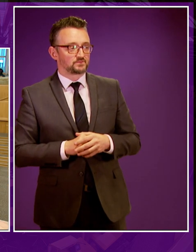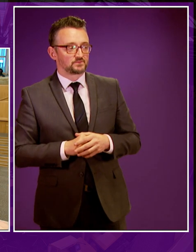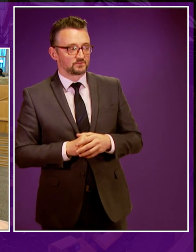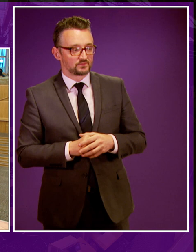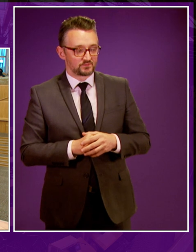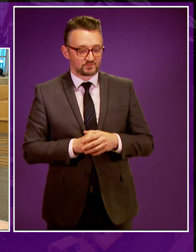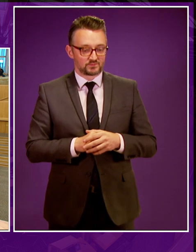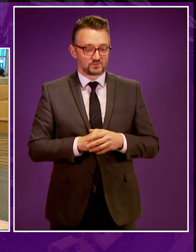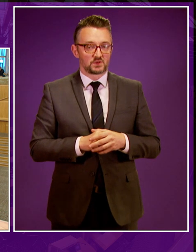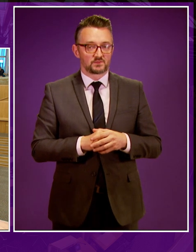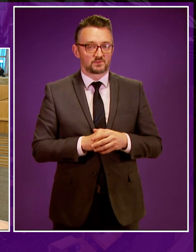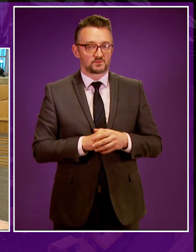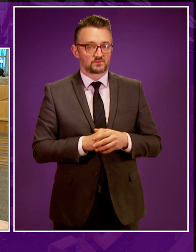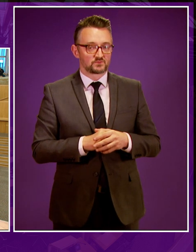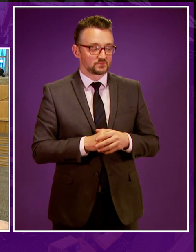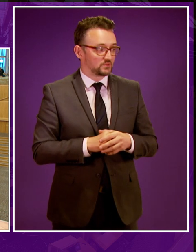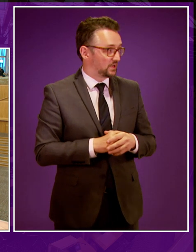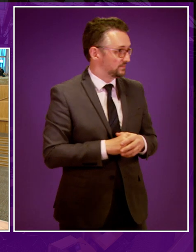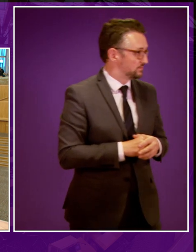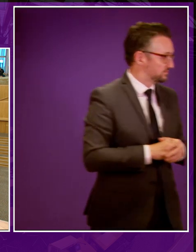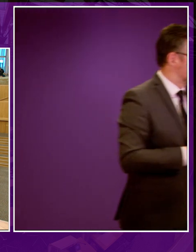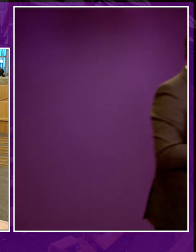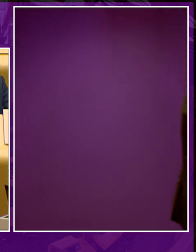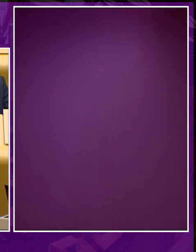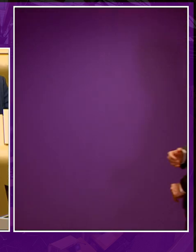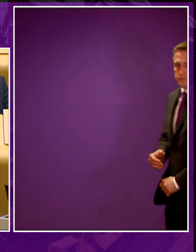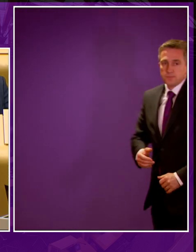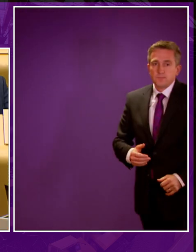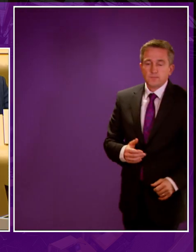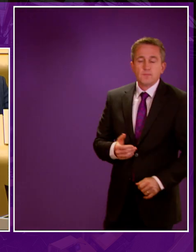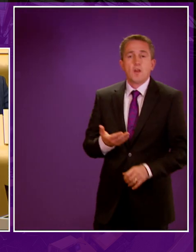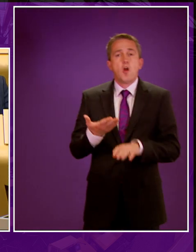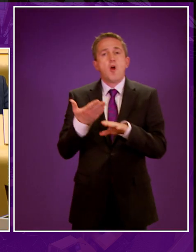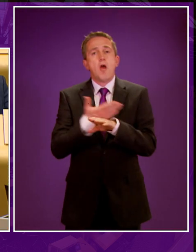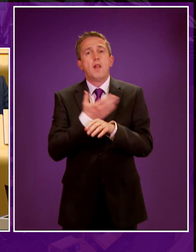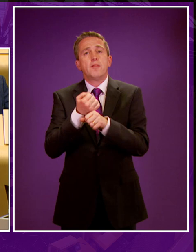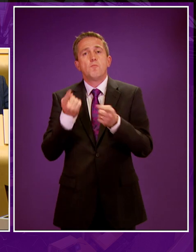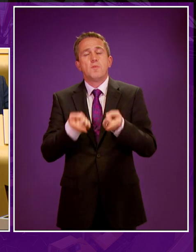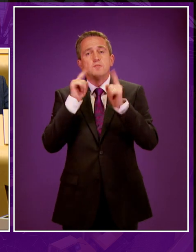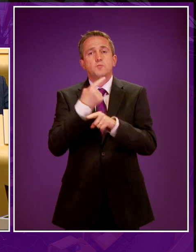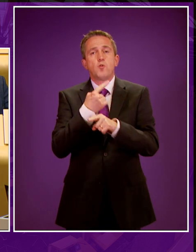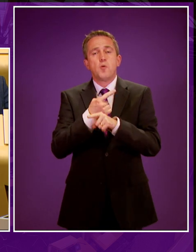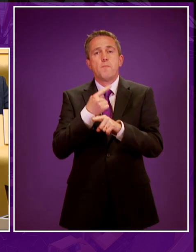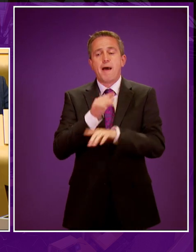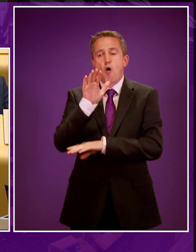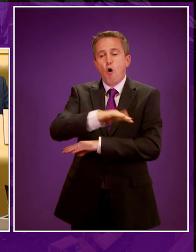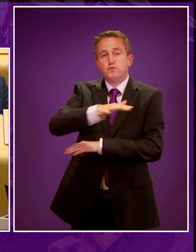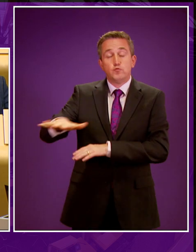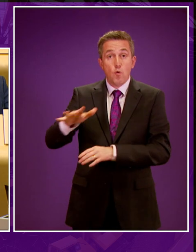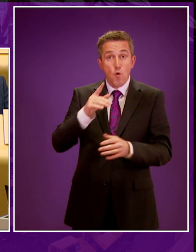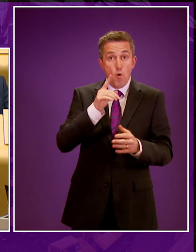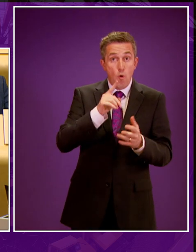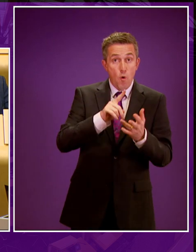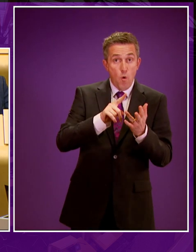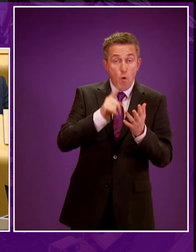I'm grateful. It was relating to an earlier point that the Minister made about offshore oil and gas. When in a previous